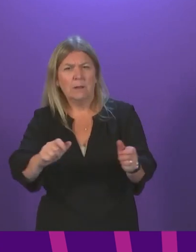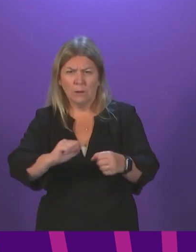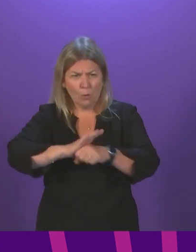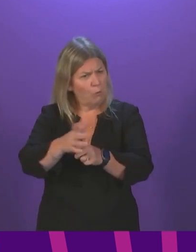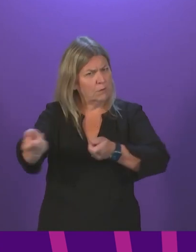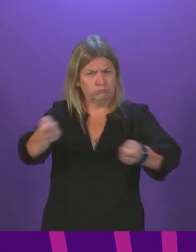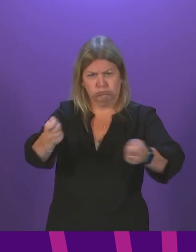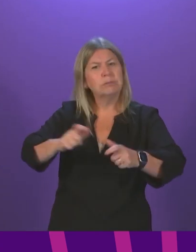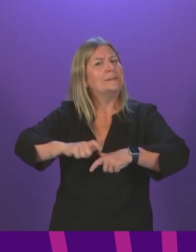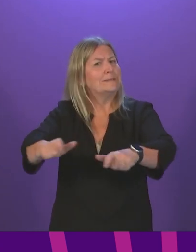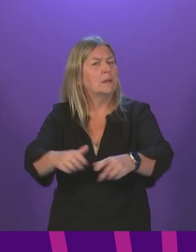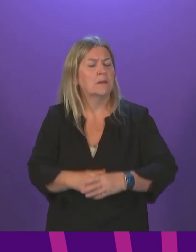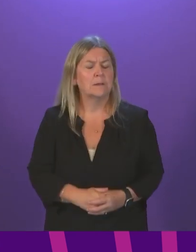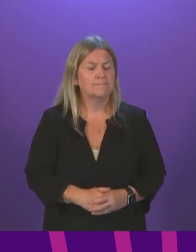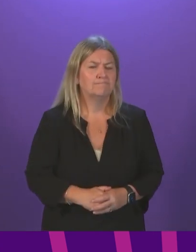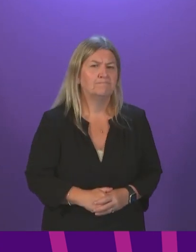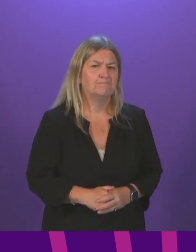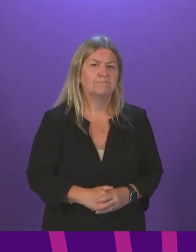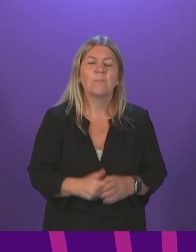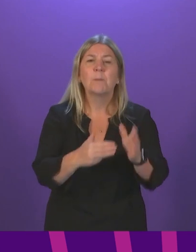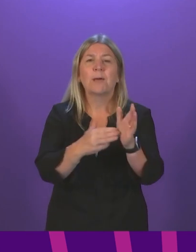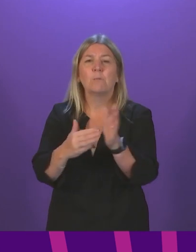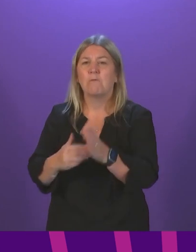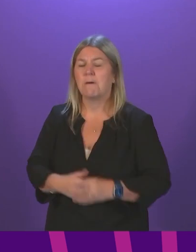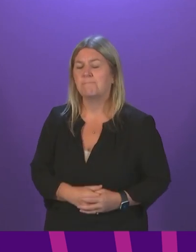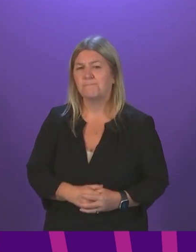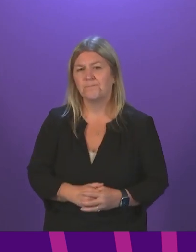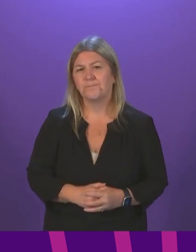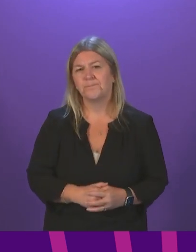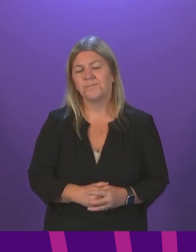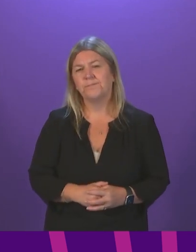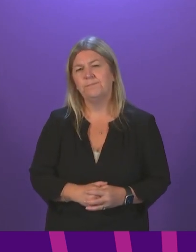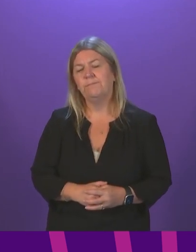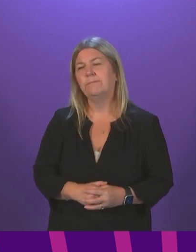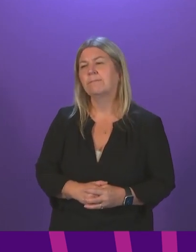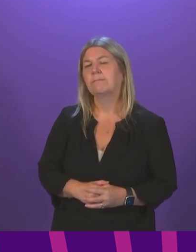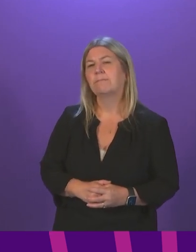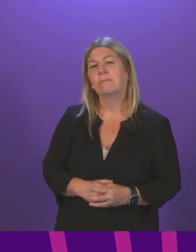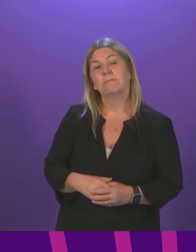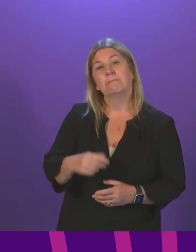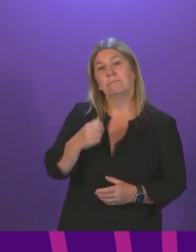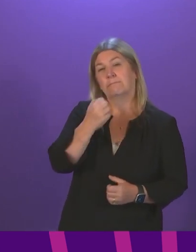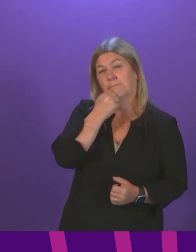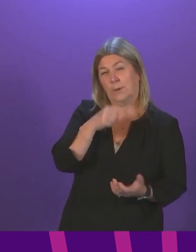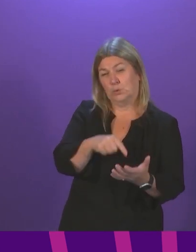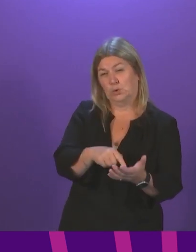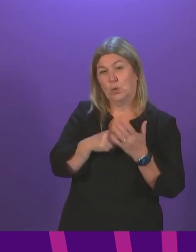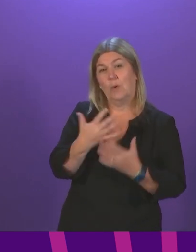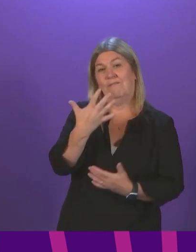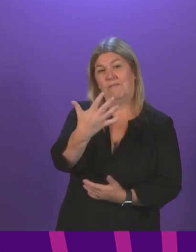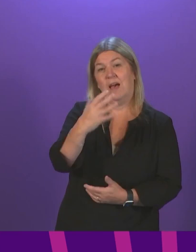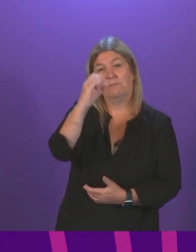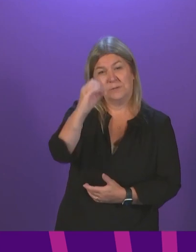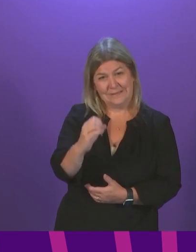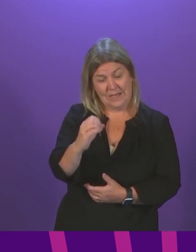Michael Mara, to be followed by Emma Harper. Thank you, President and Officer. Figures show that just 5% of senior pupils in Scotland